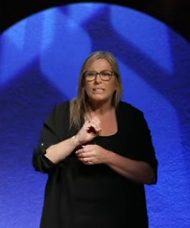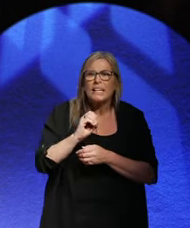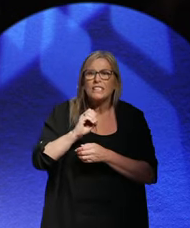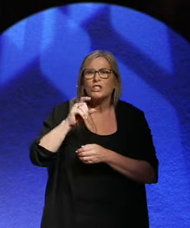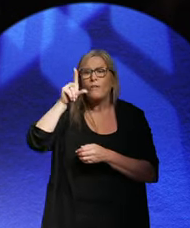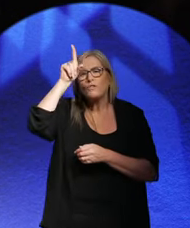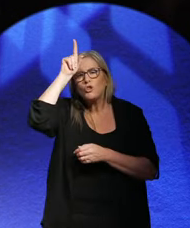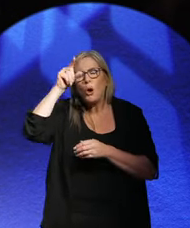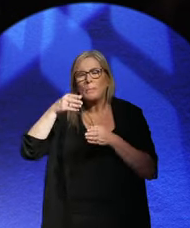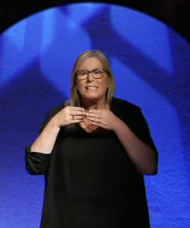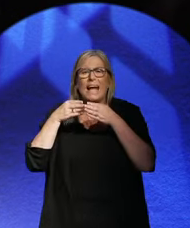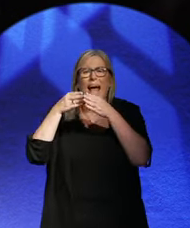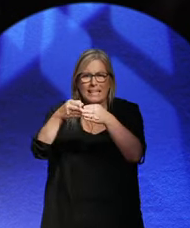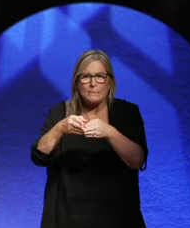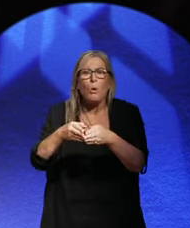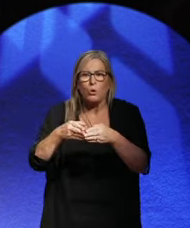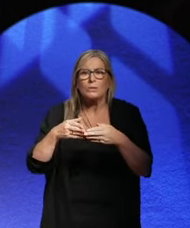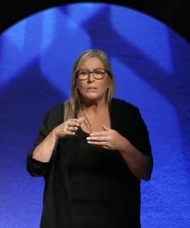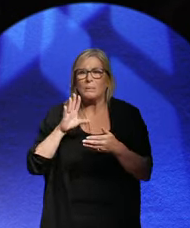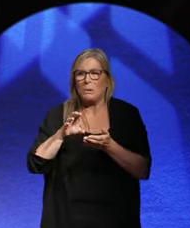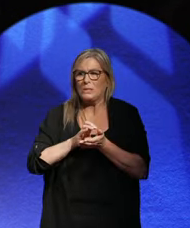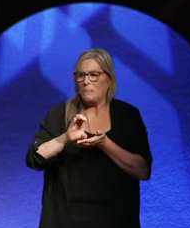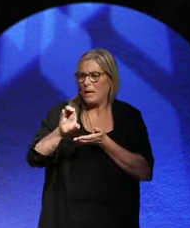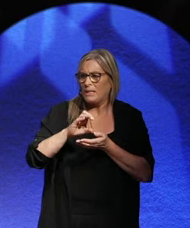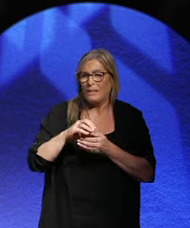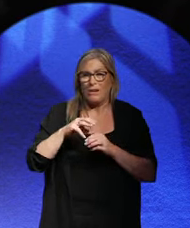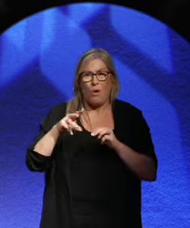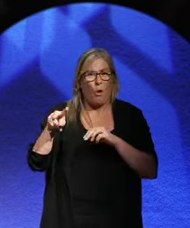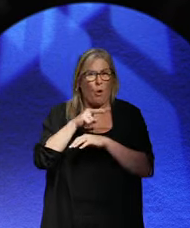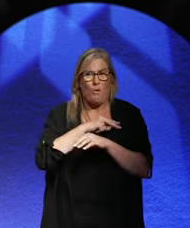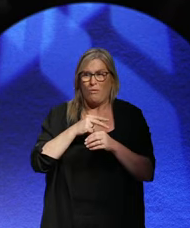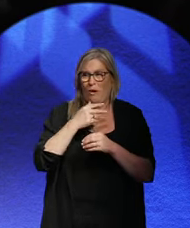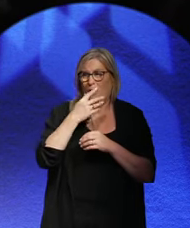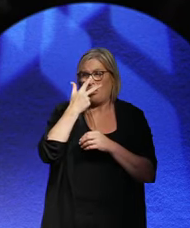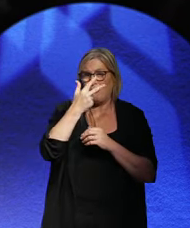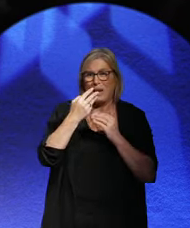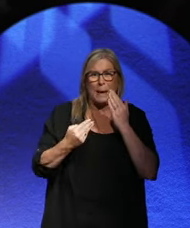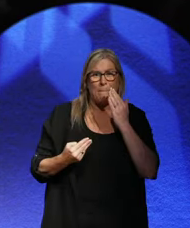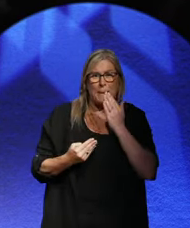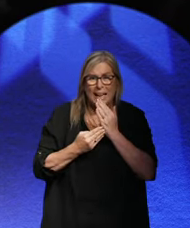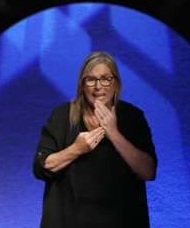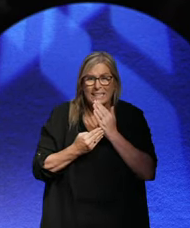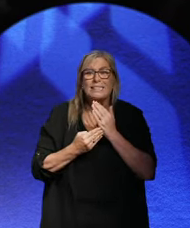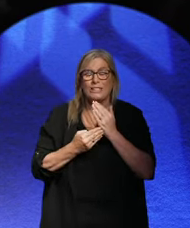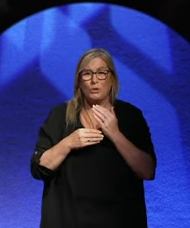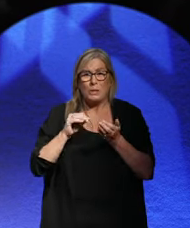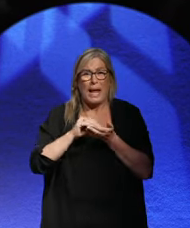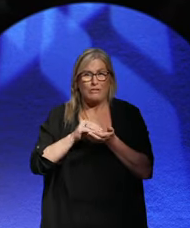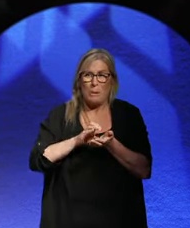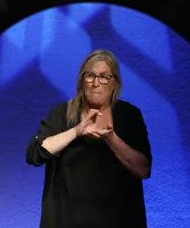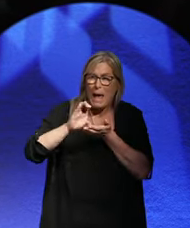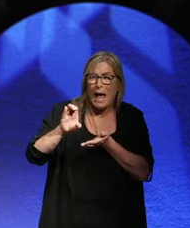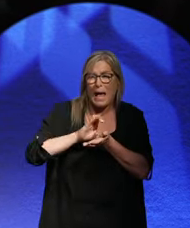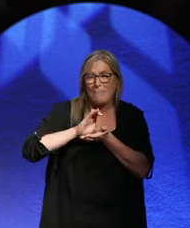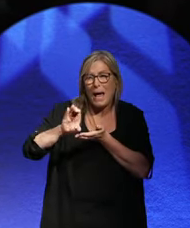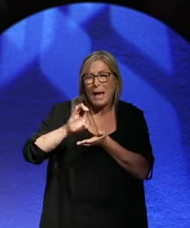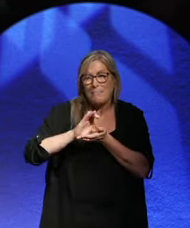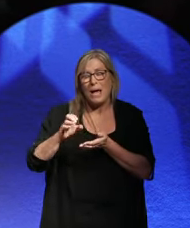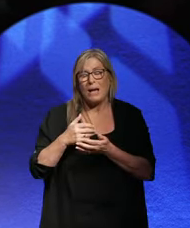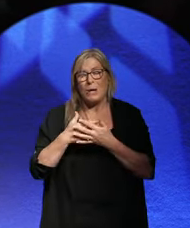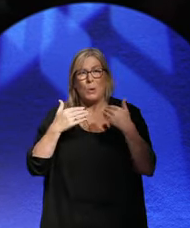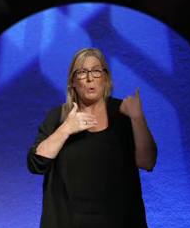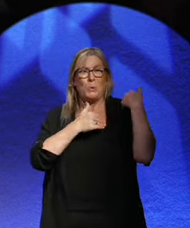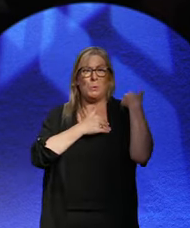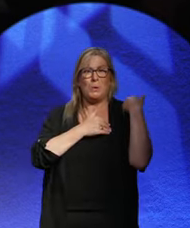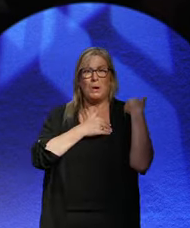amounted to a lot more than $3 billion. So they had to pay that. So it was kind of a burden. And